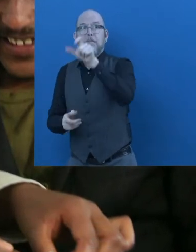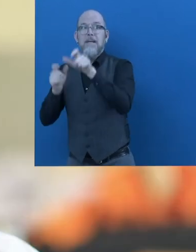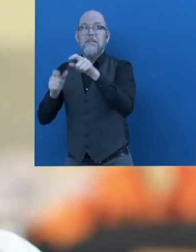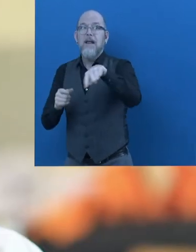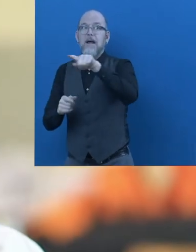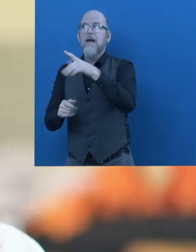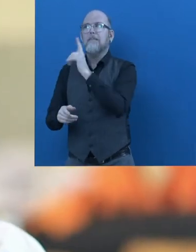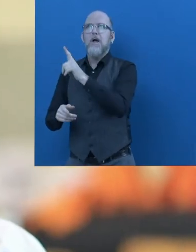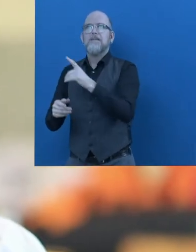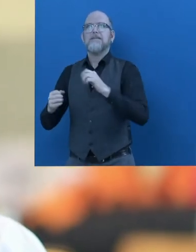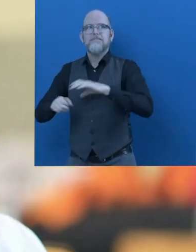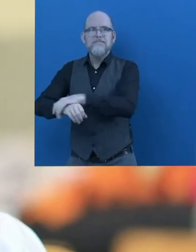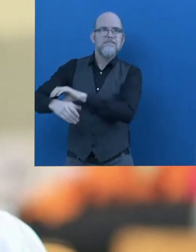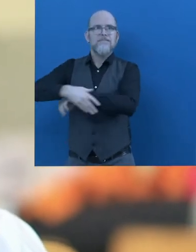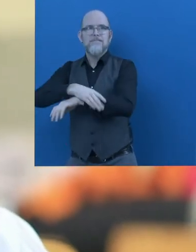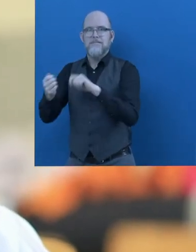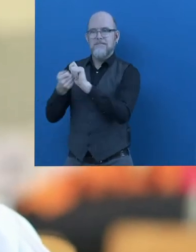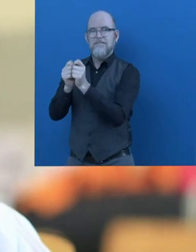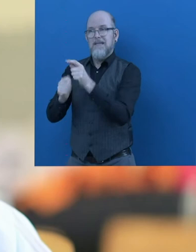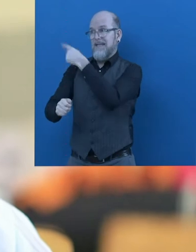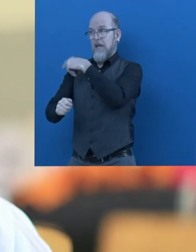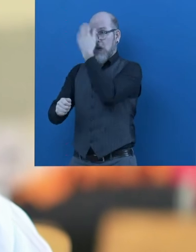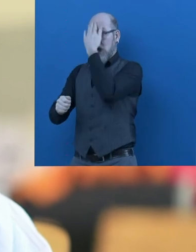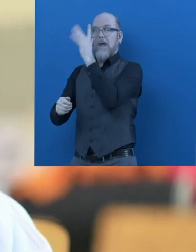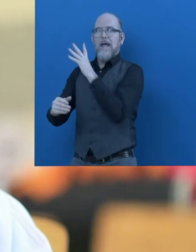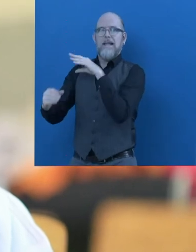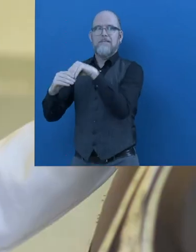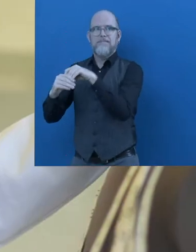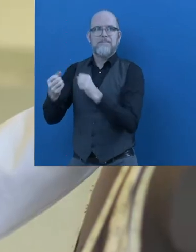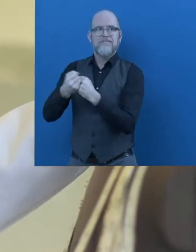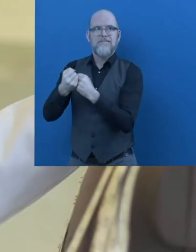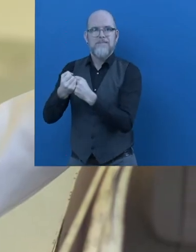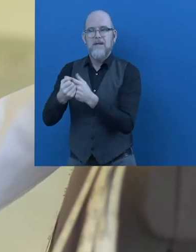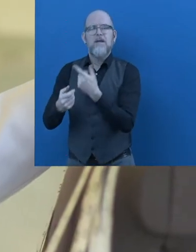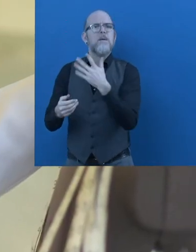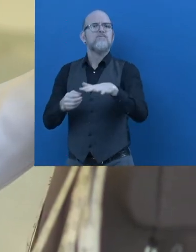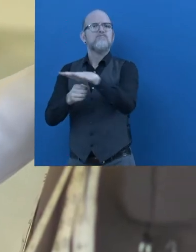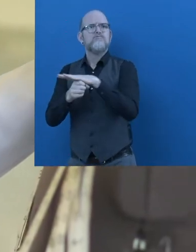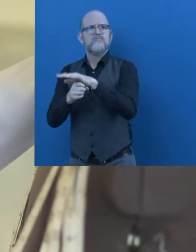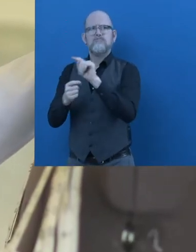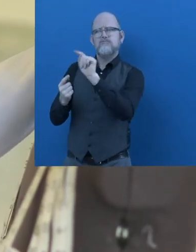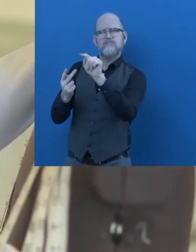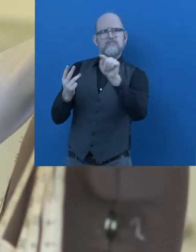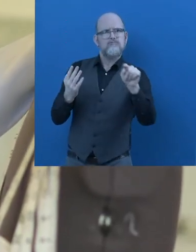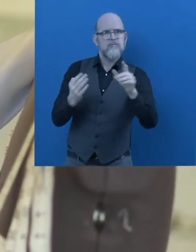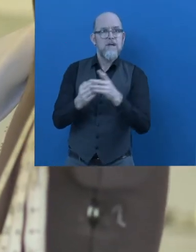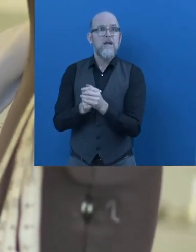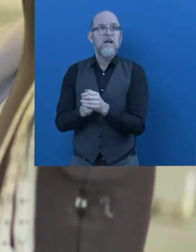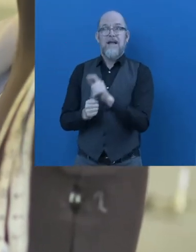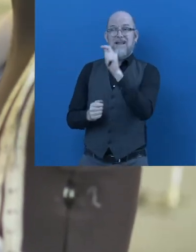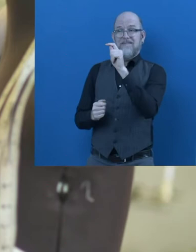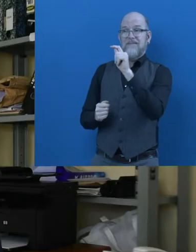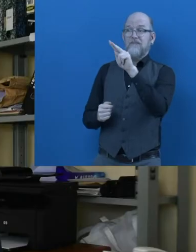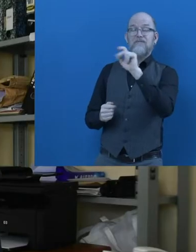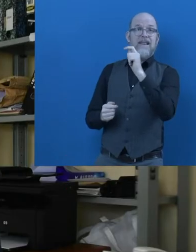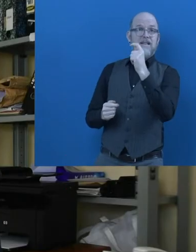issues in the sector. So, this is a unique experience that enabled the TBD program